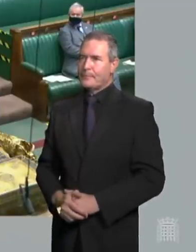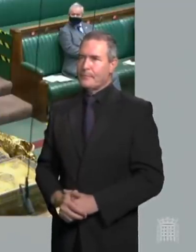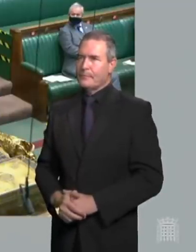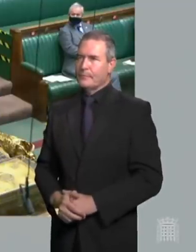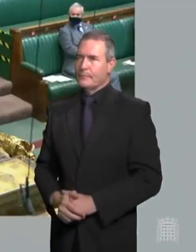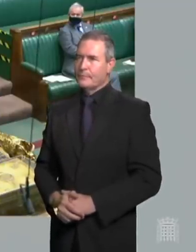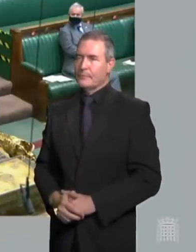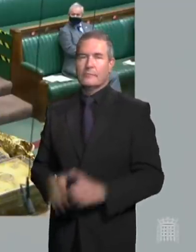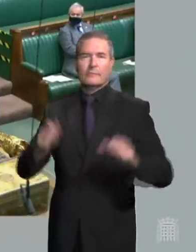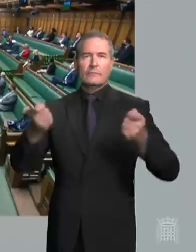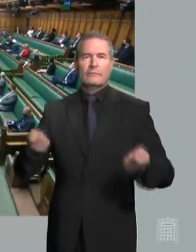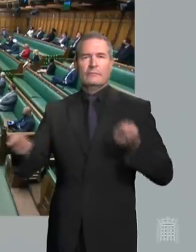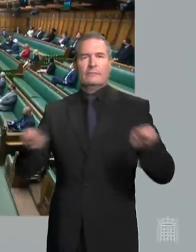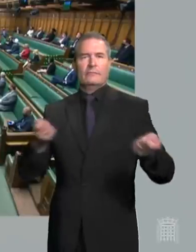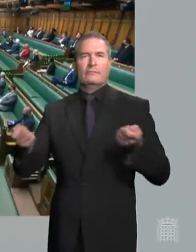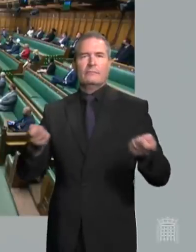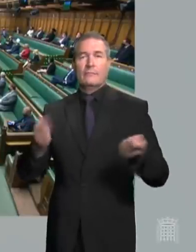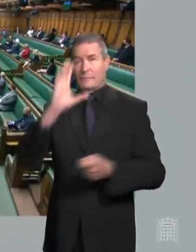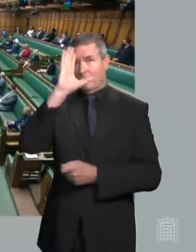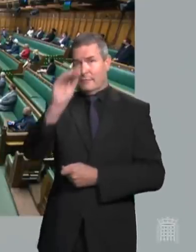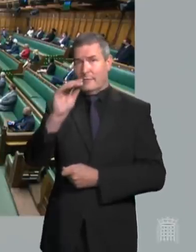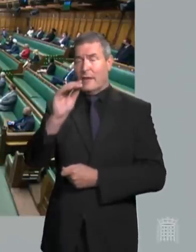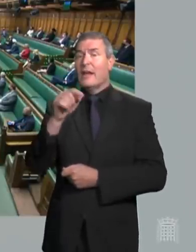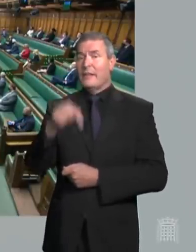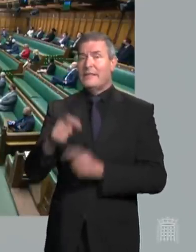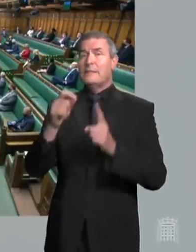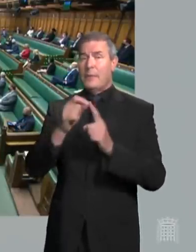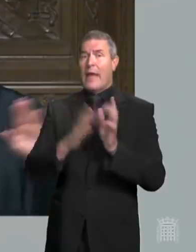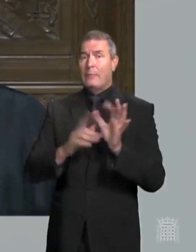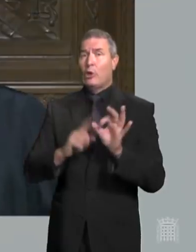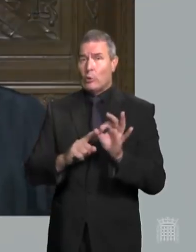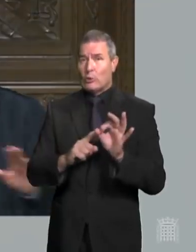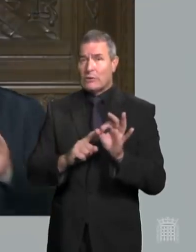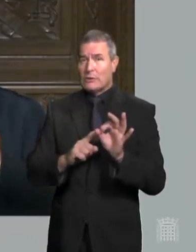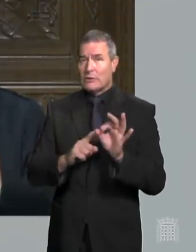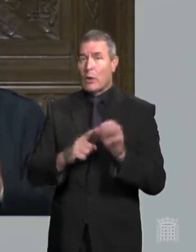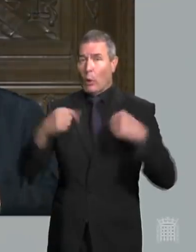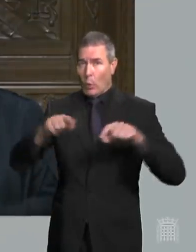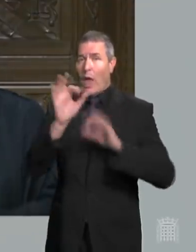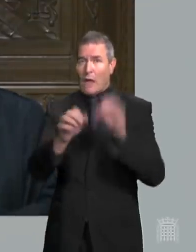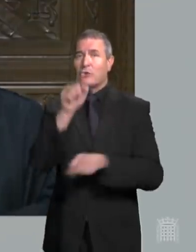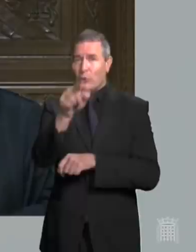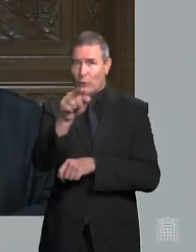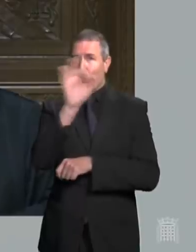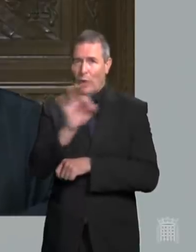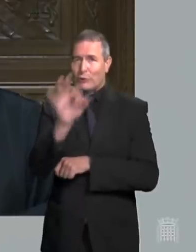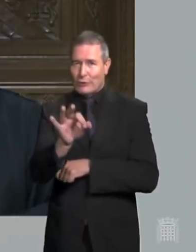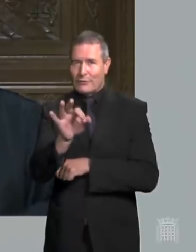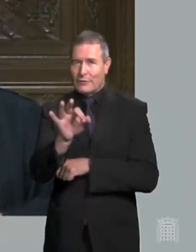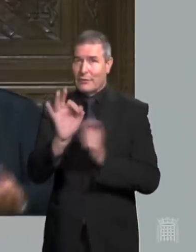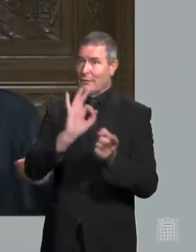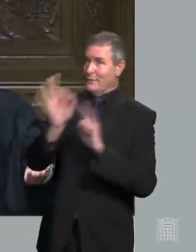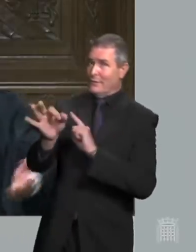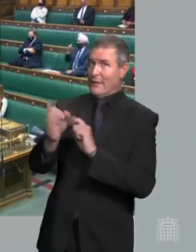Maybe I can help a little, just to remind us that it's Prime Minister's questions. If we want opposition questions, we'll need to